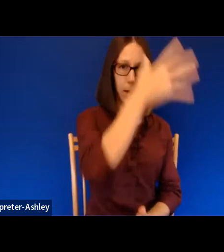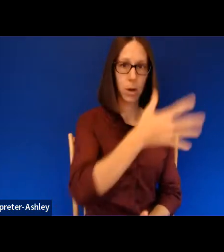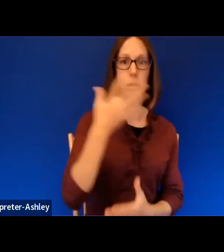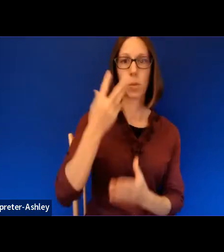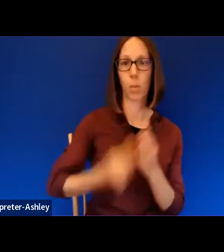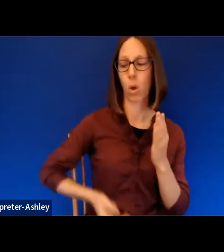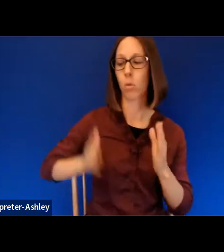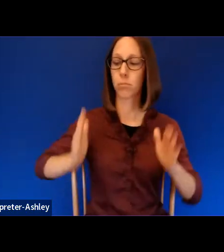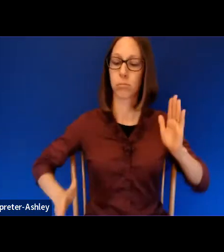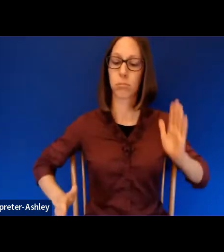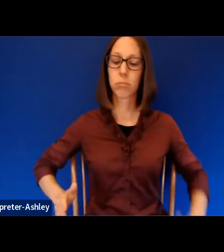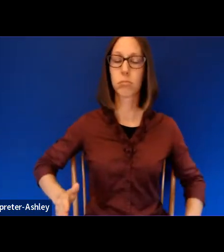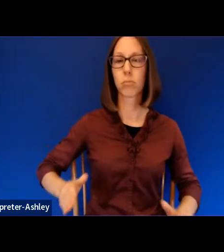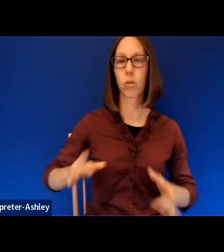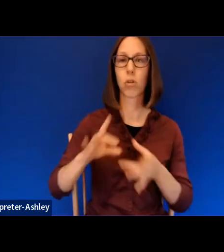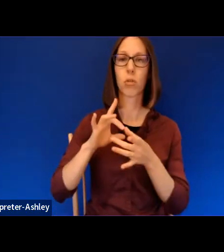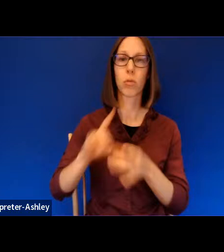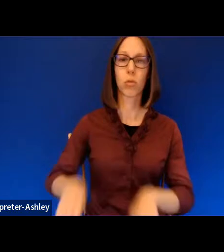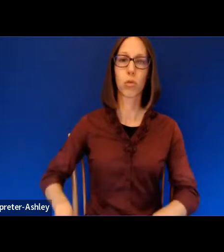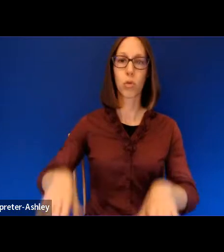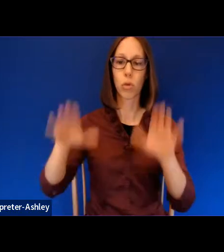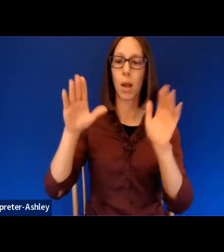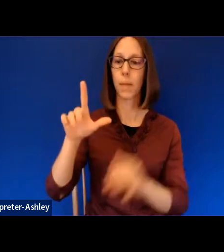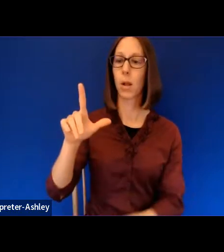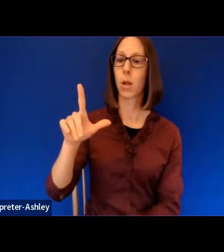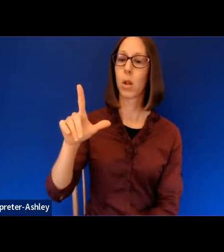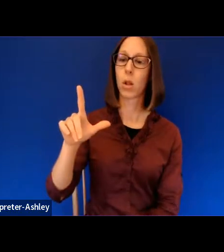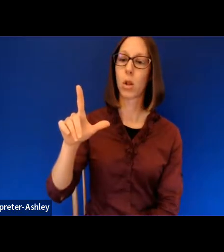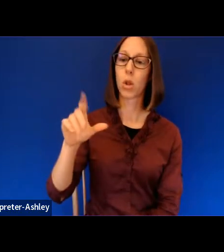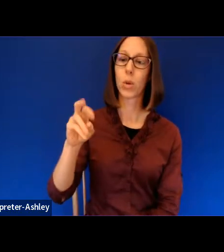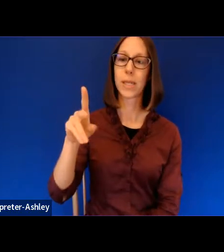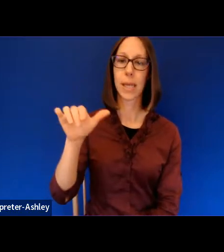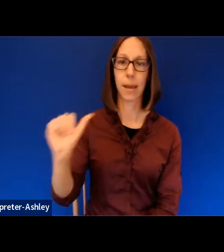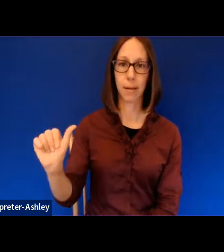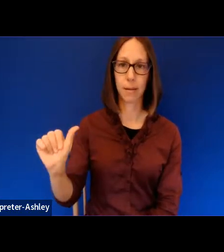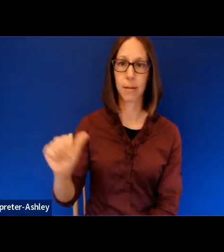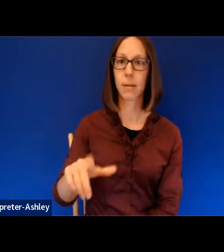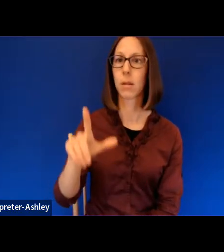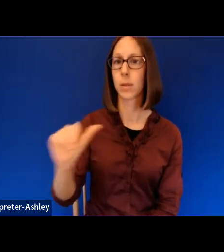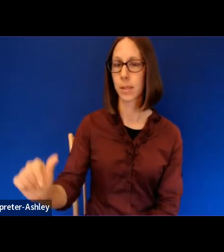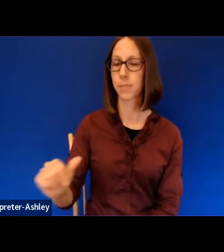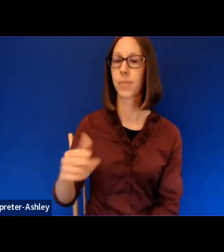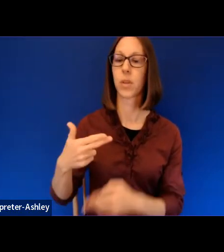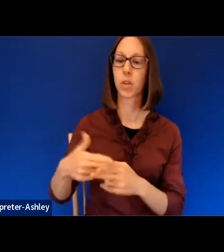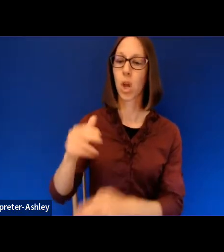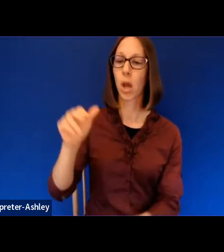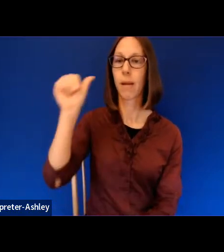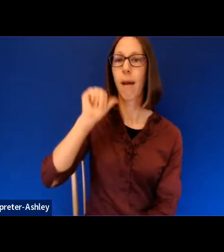but this is about the aunties in my family, and it's called simply Aunties.